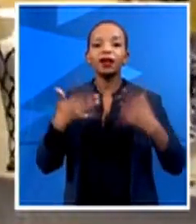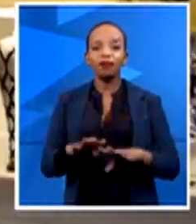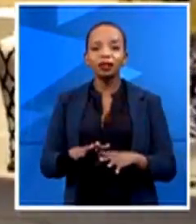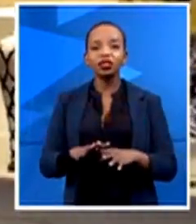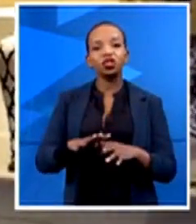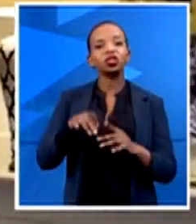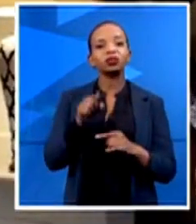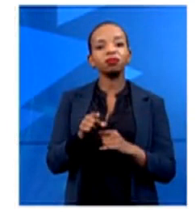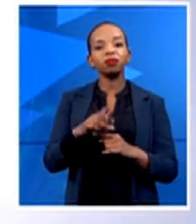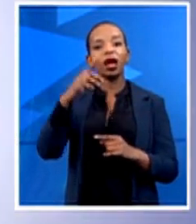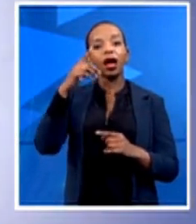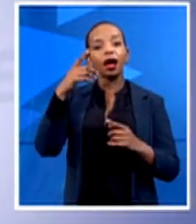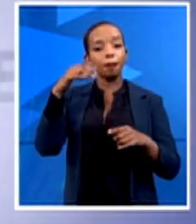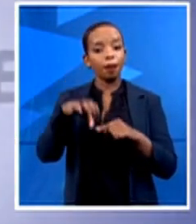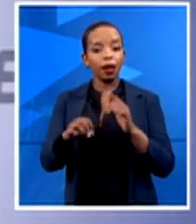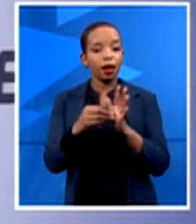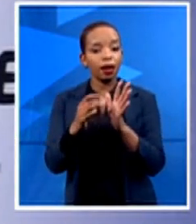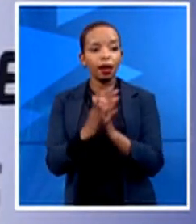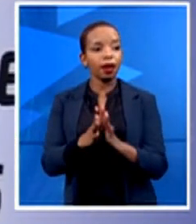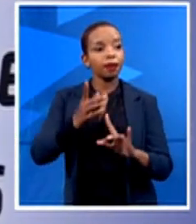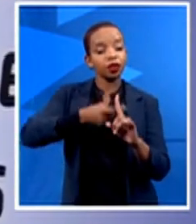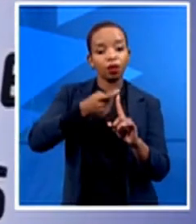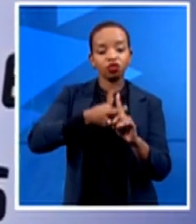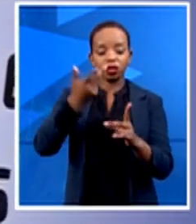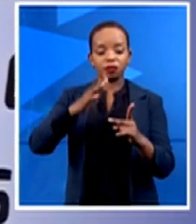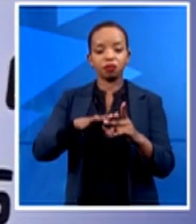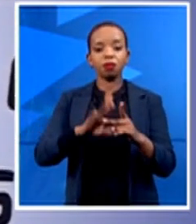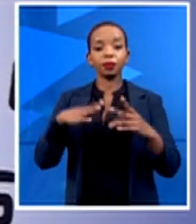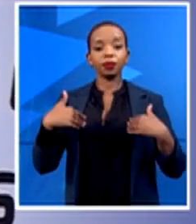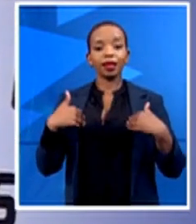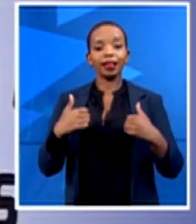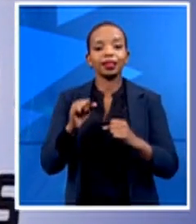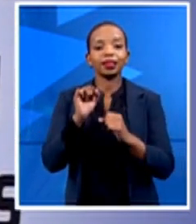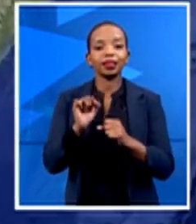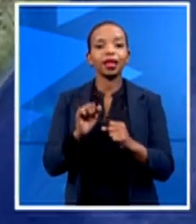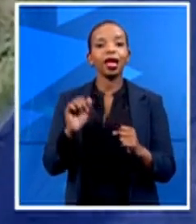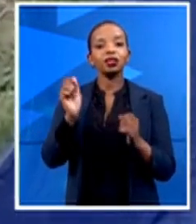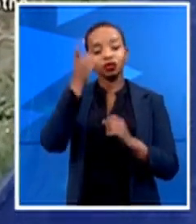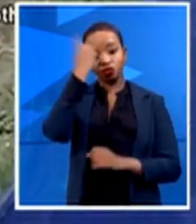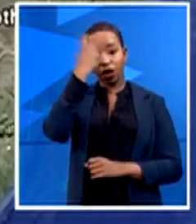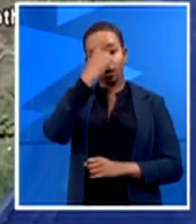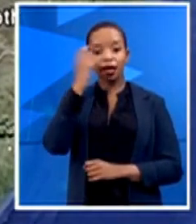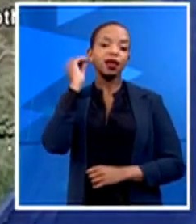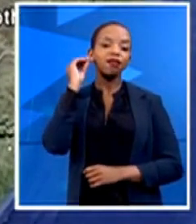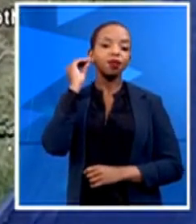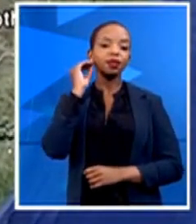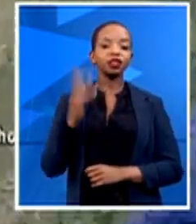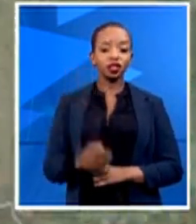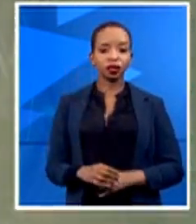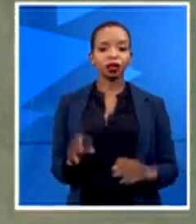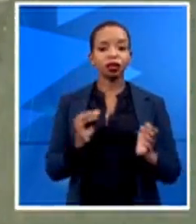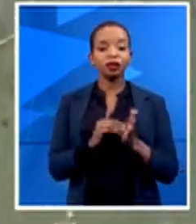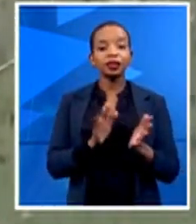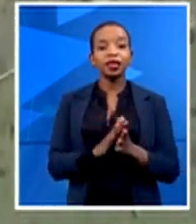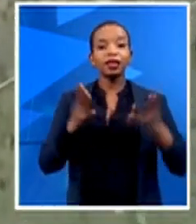your health pre-screening information and dispensed a sanitizer will it allow you